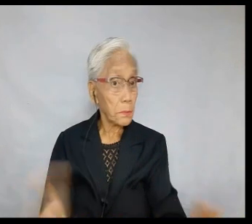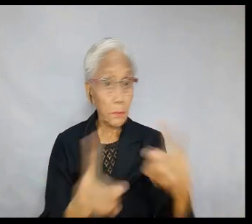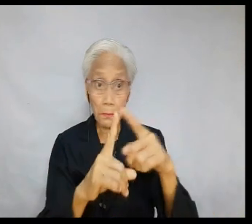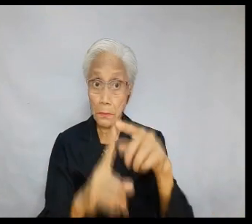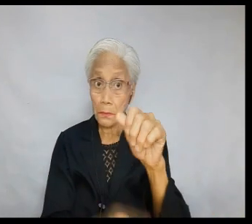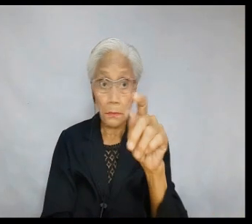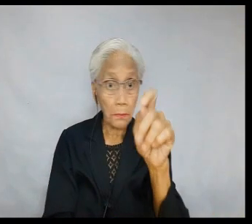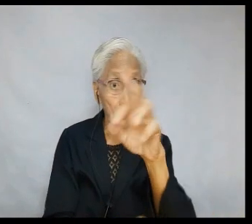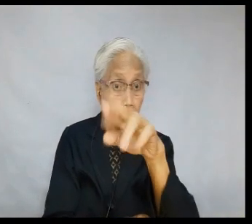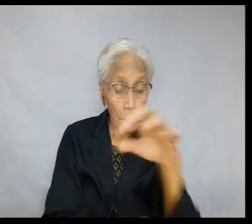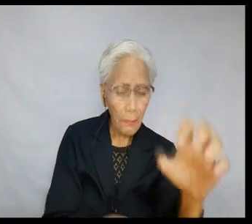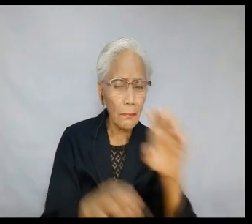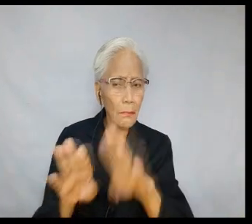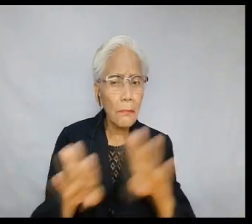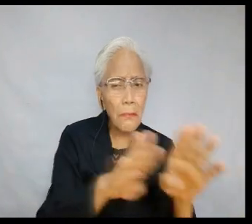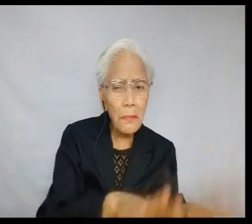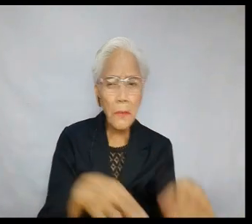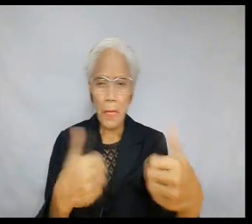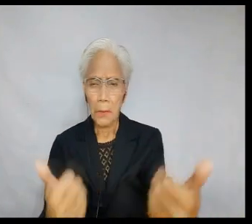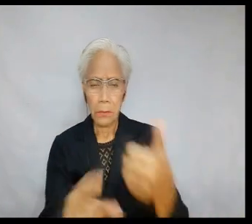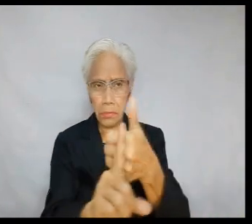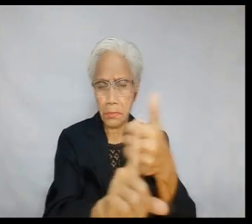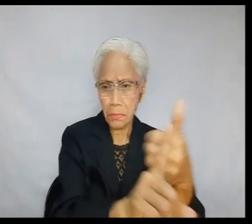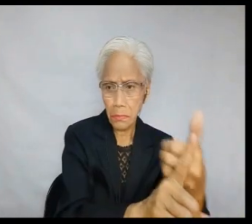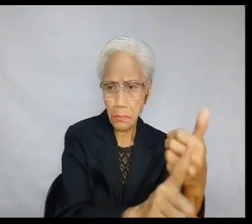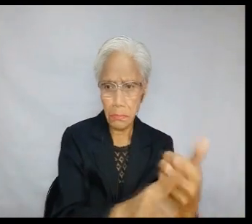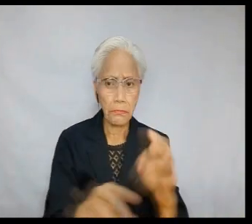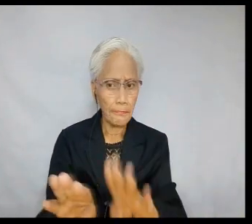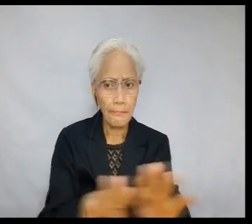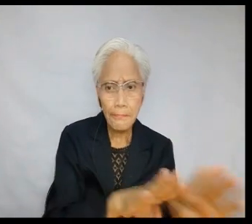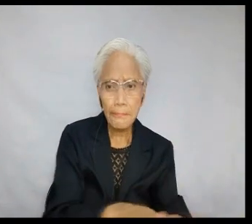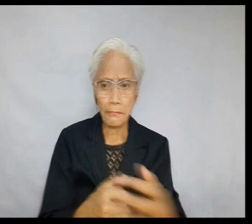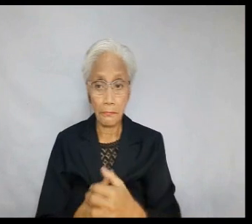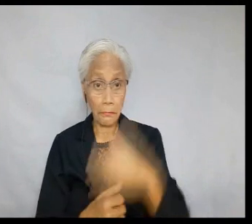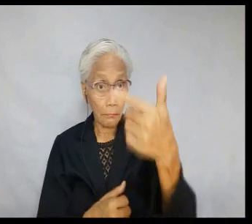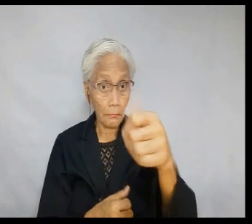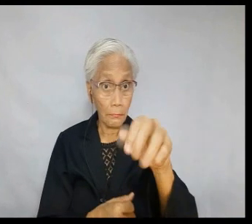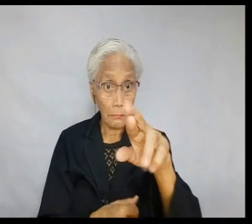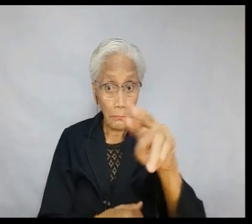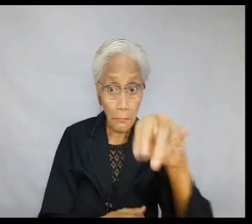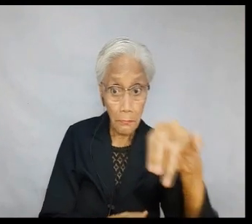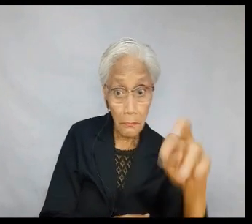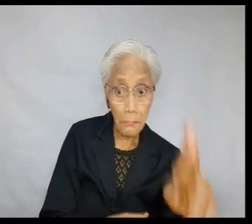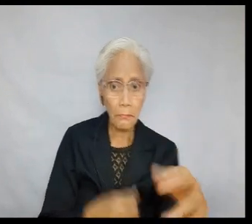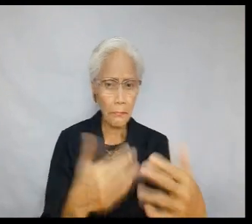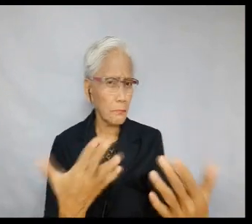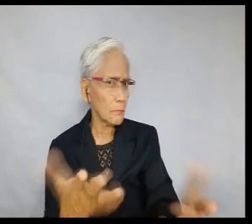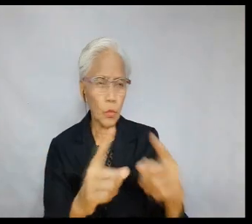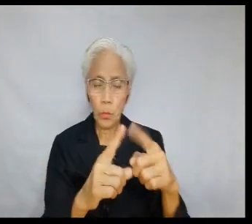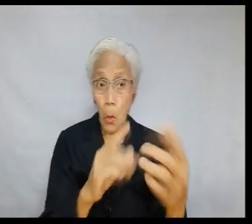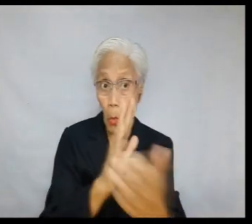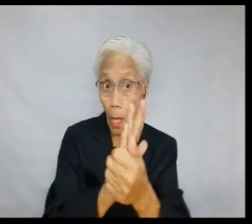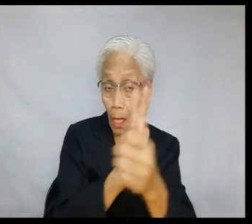Hence, the verb to attire is really to act and behave according to one's order or rank. The word garment, is from old French